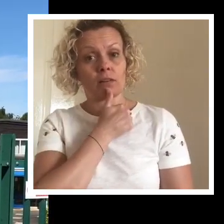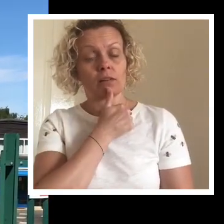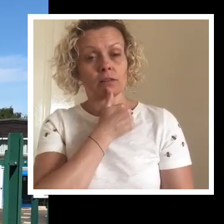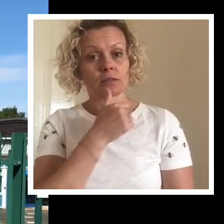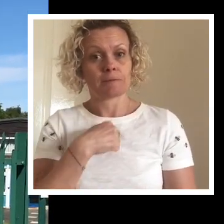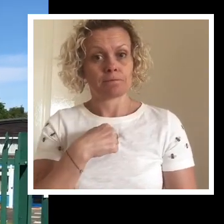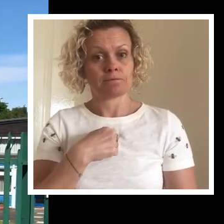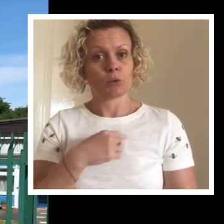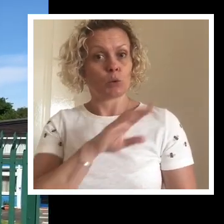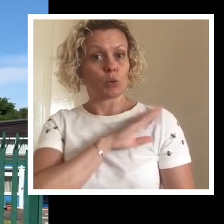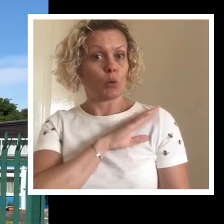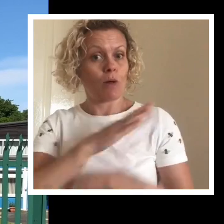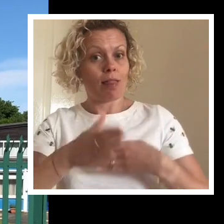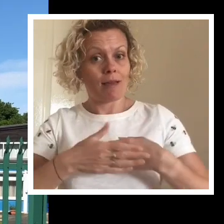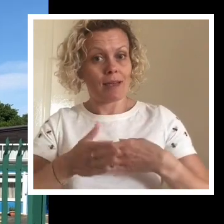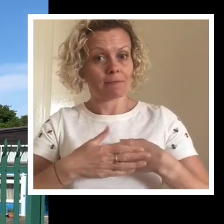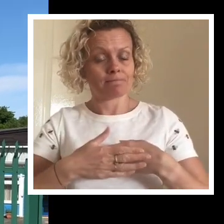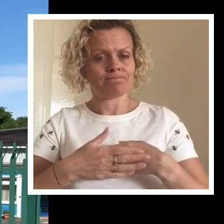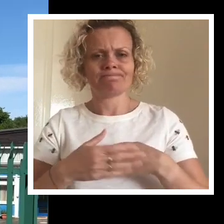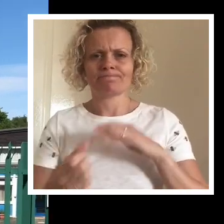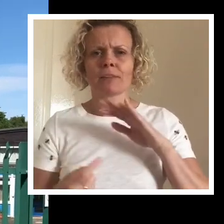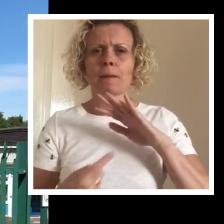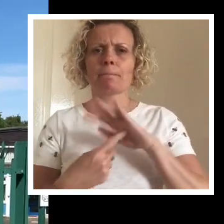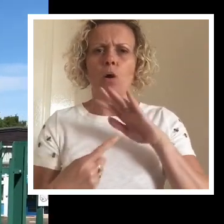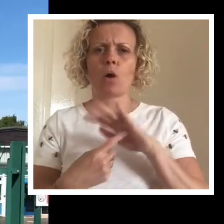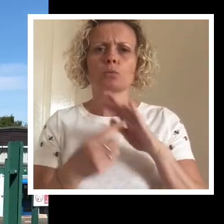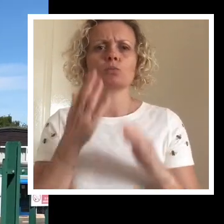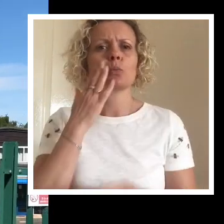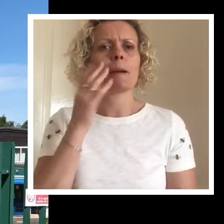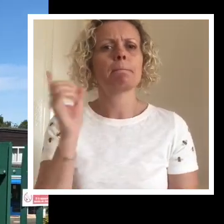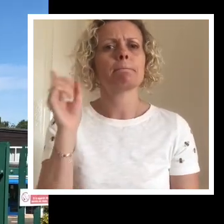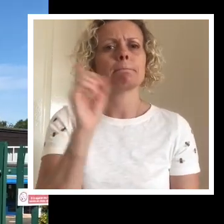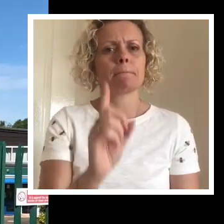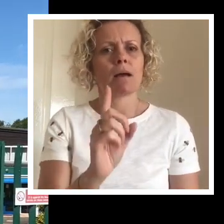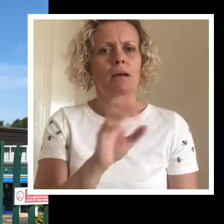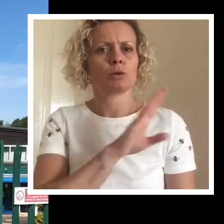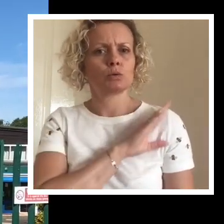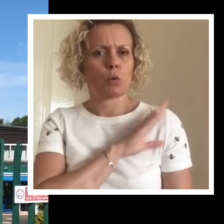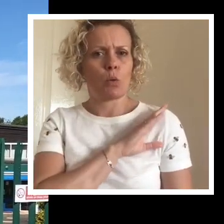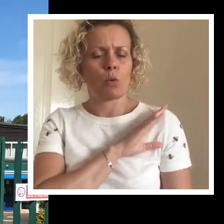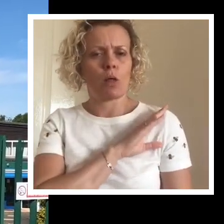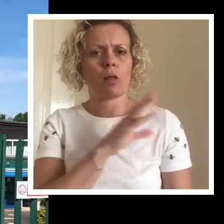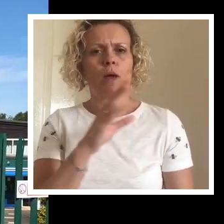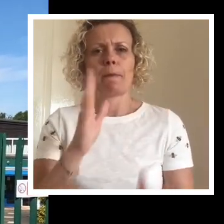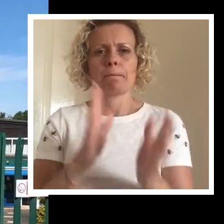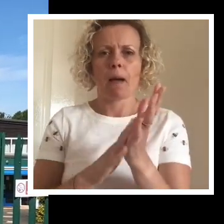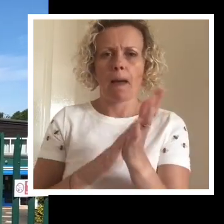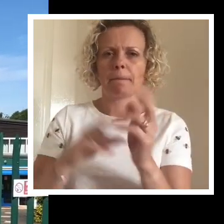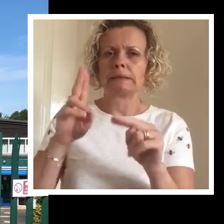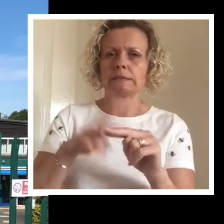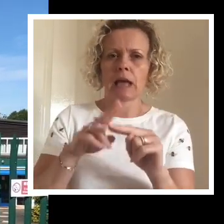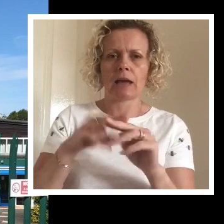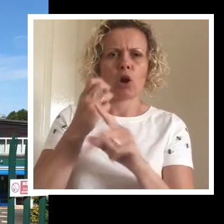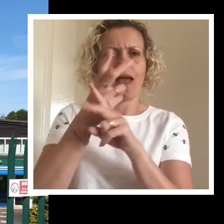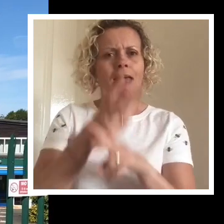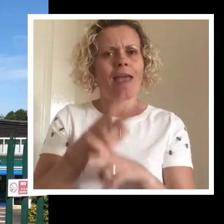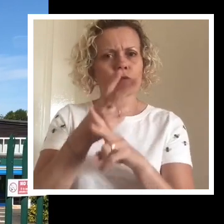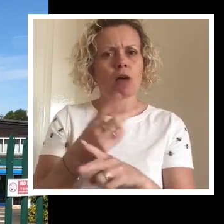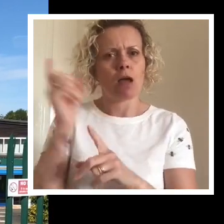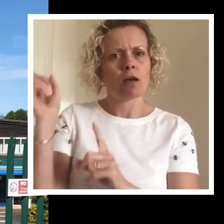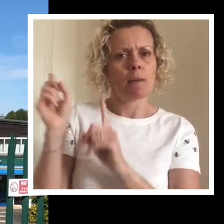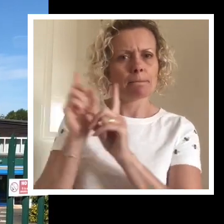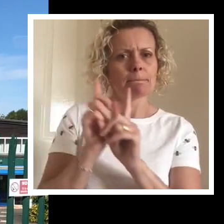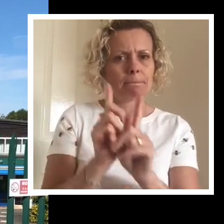I am at the school gates and it's really important that when you come back to school with your mum or your dad or your carer